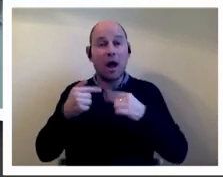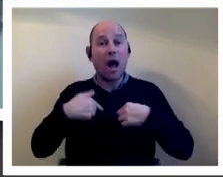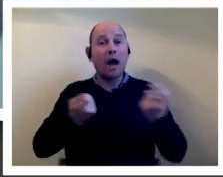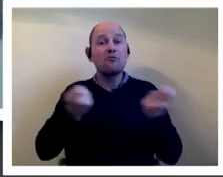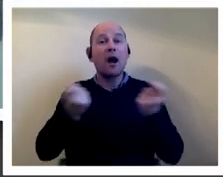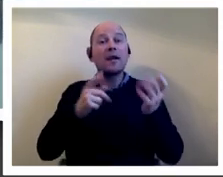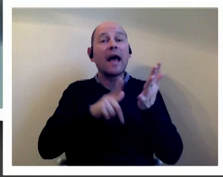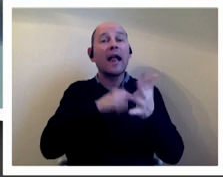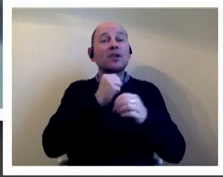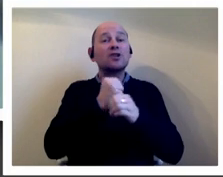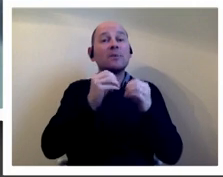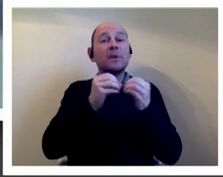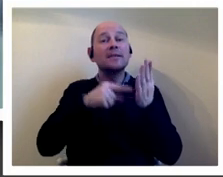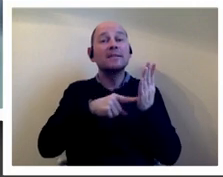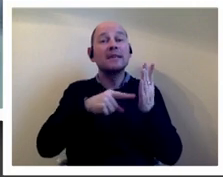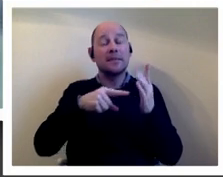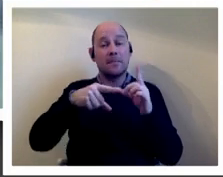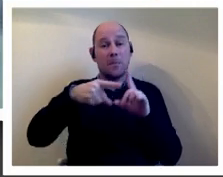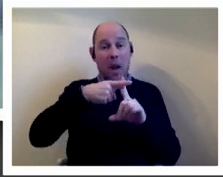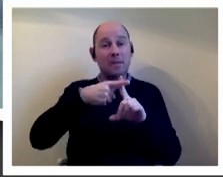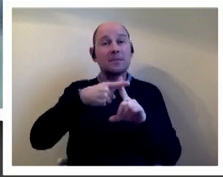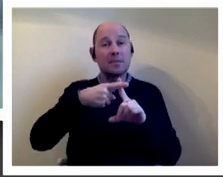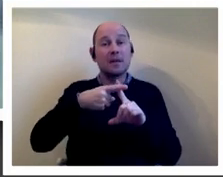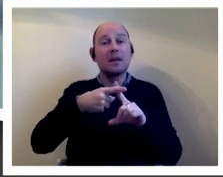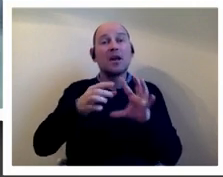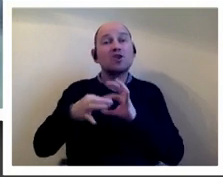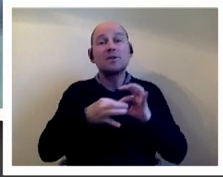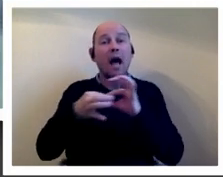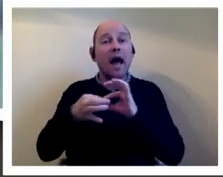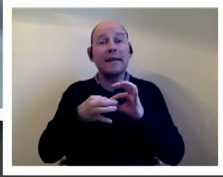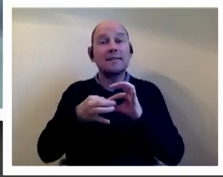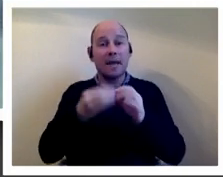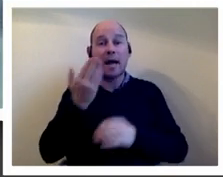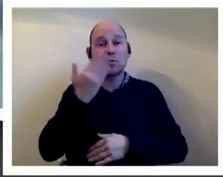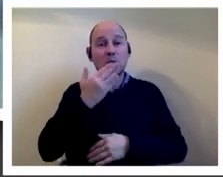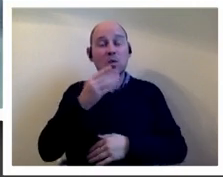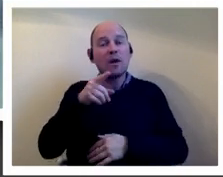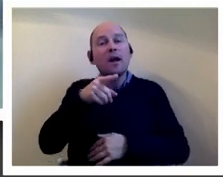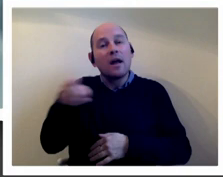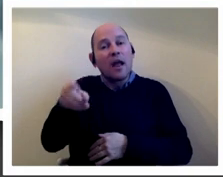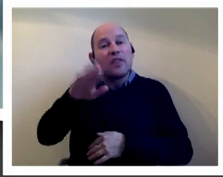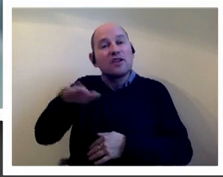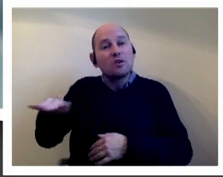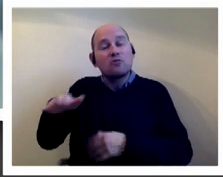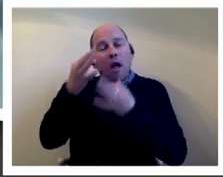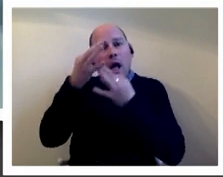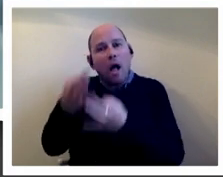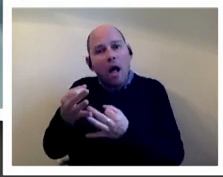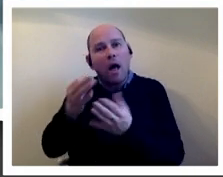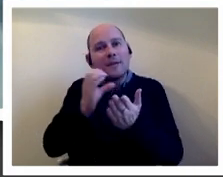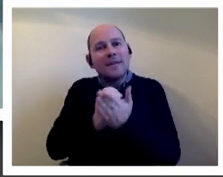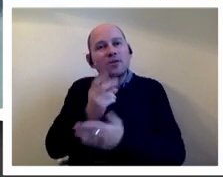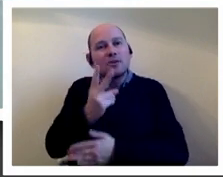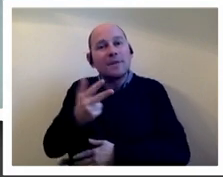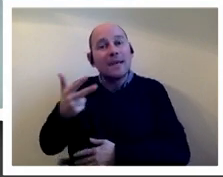where the students are really fascinated by section 28 i wanted to say thank you for writing this book as someone whose entire school life was